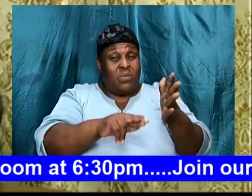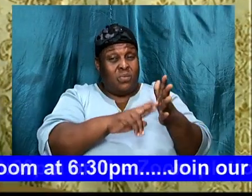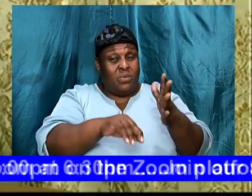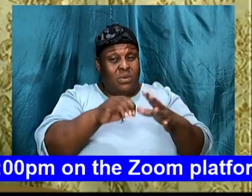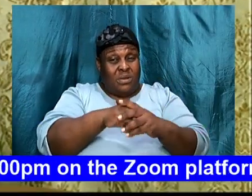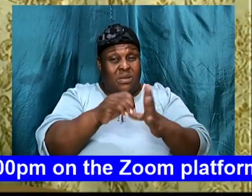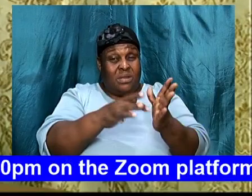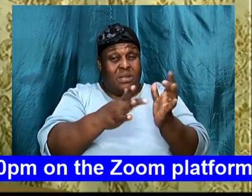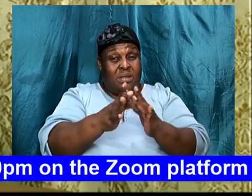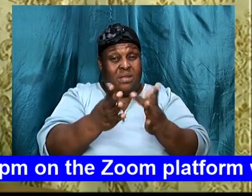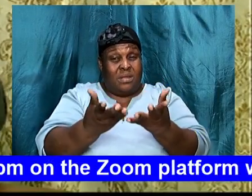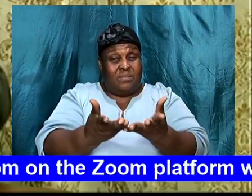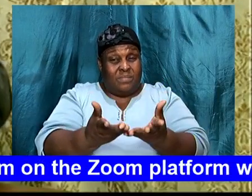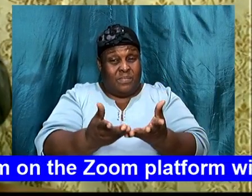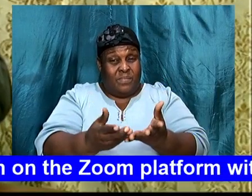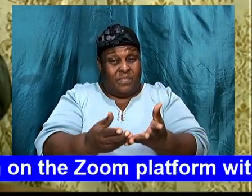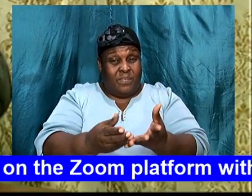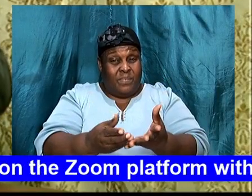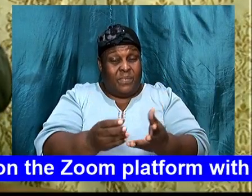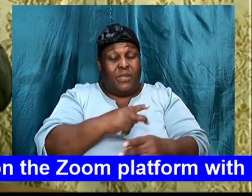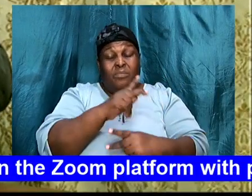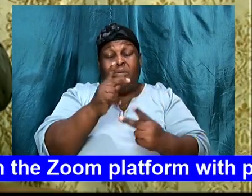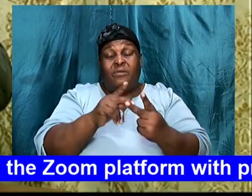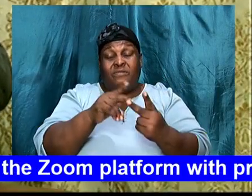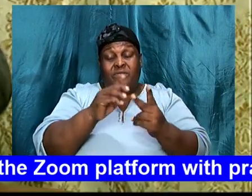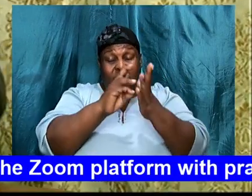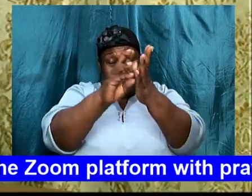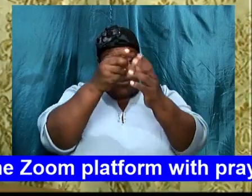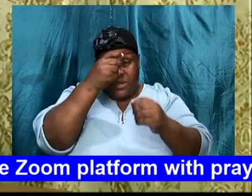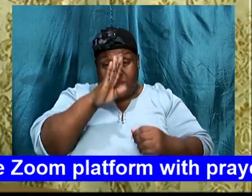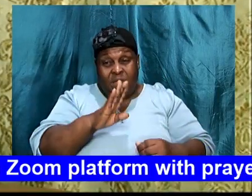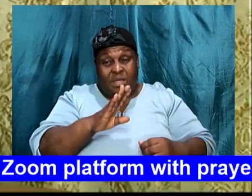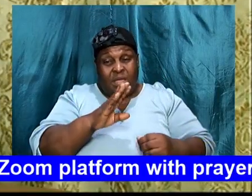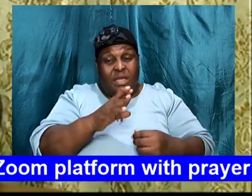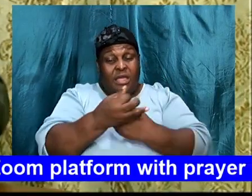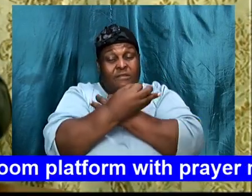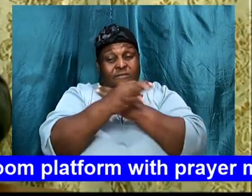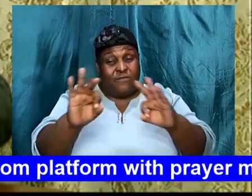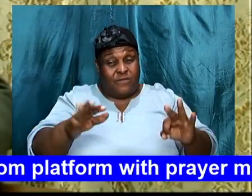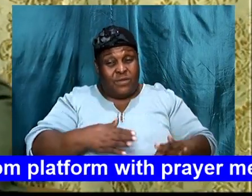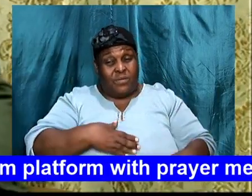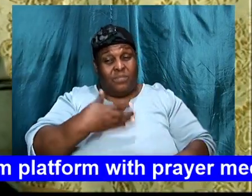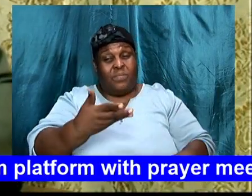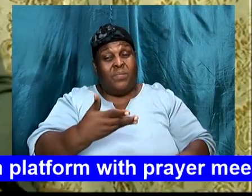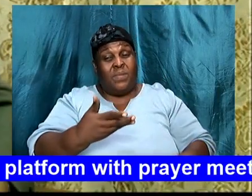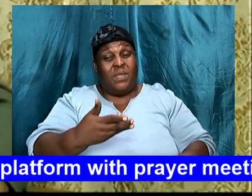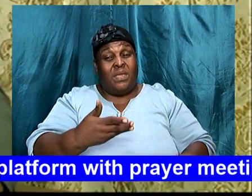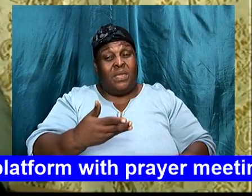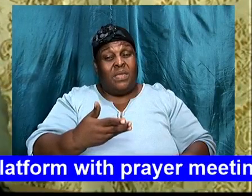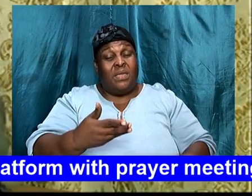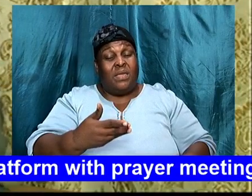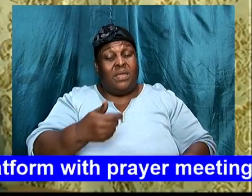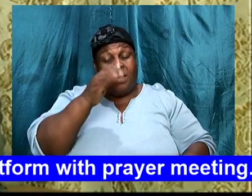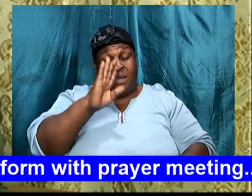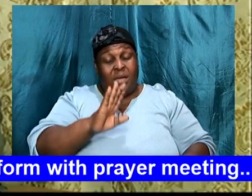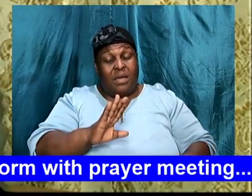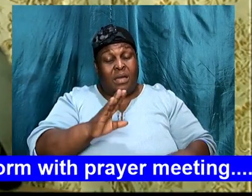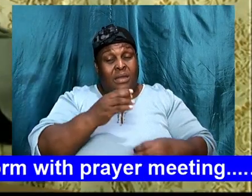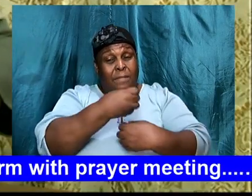it is just that, when we talk about, permissive, say that God, allow man to make his decision,